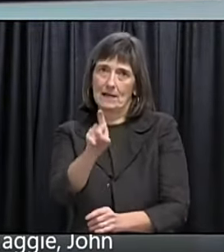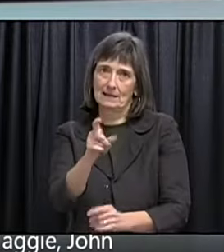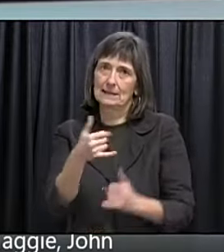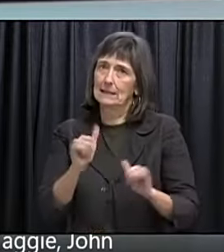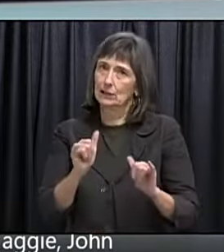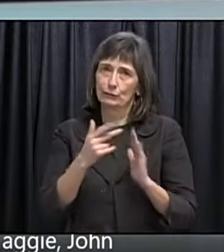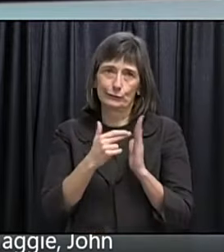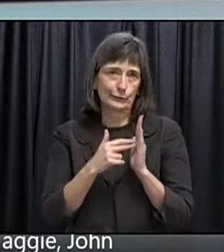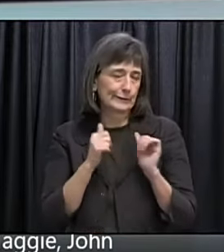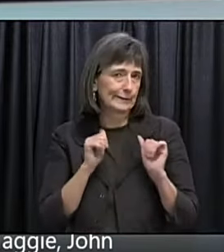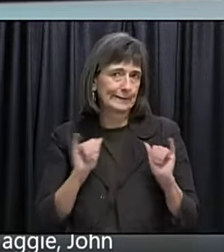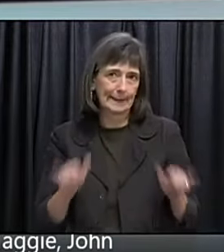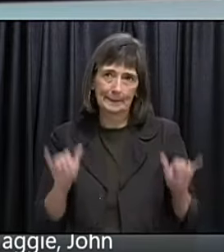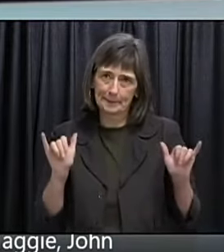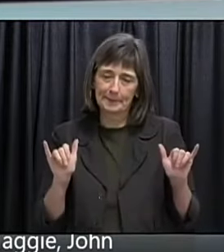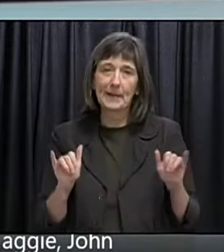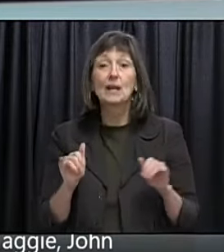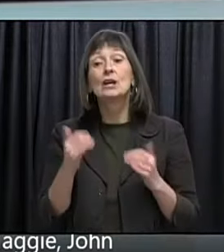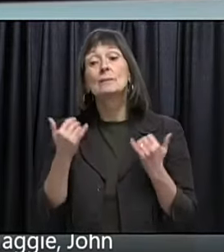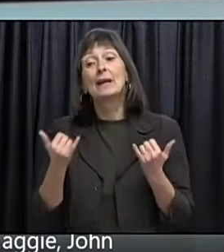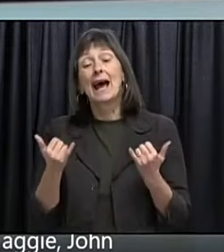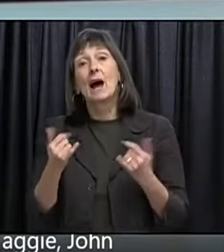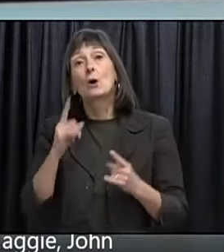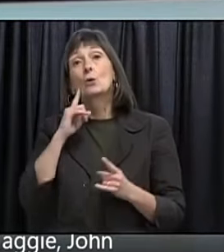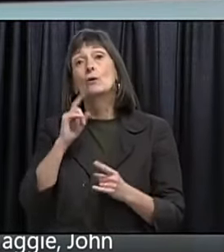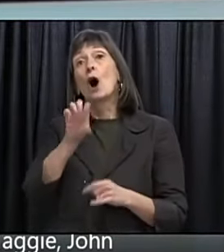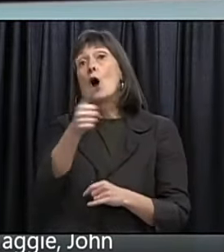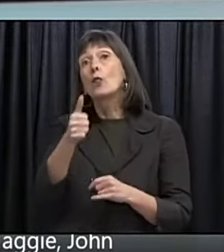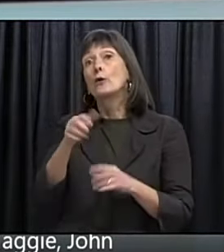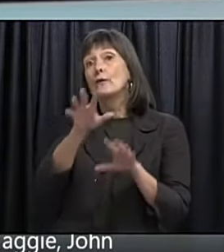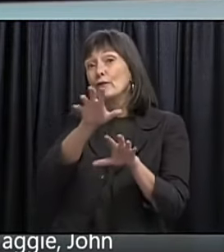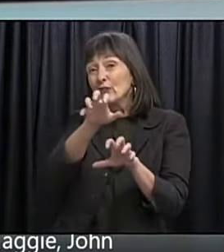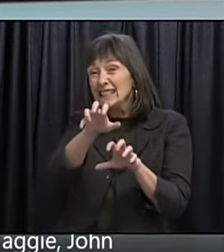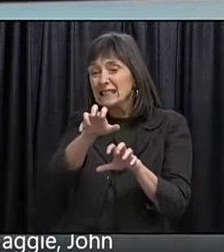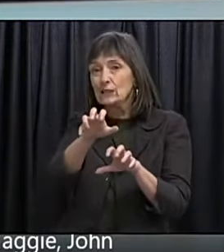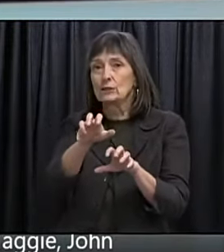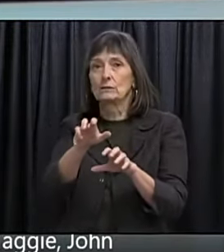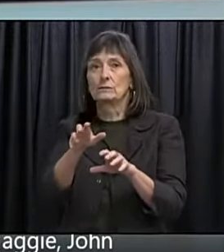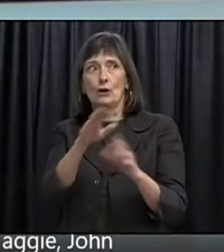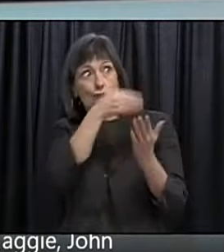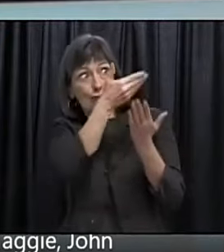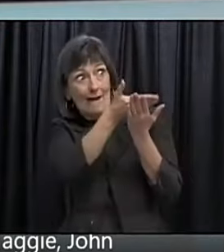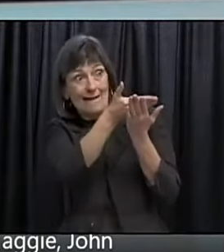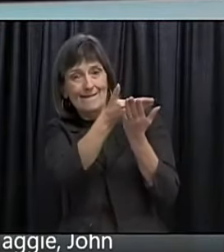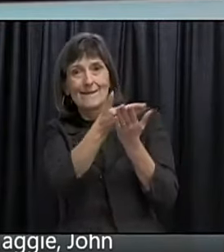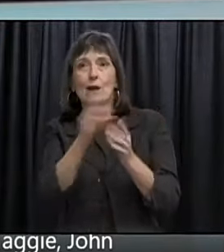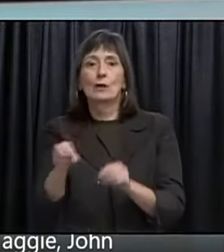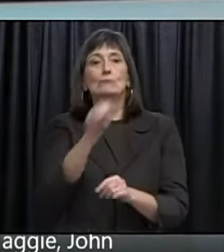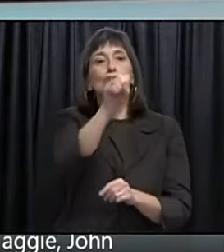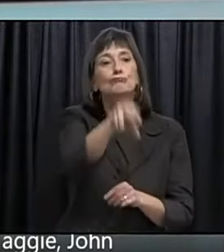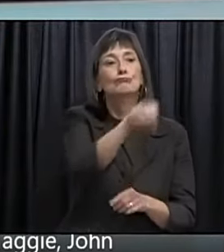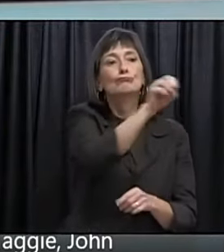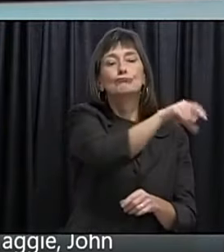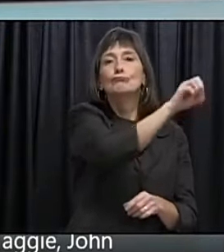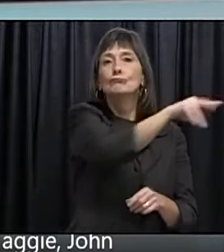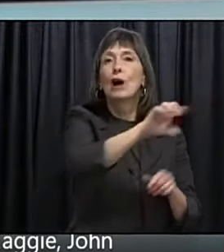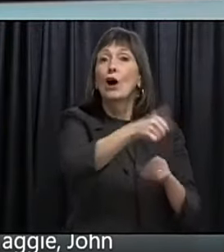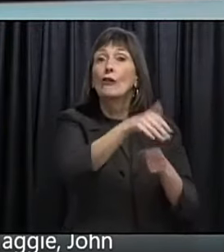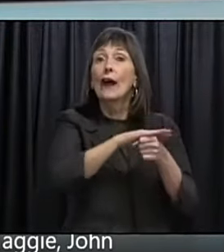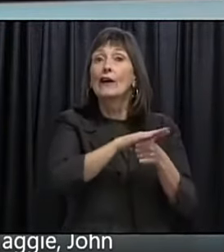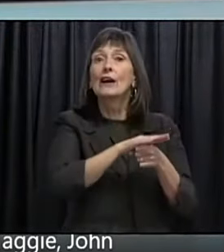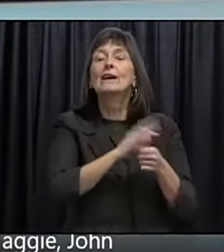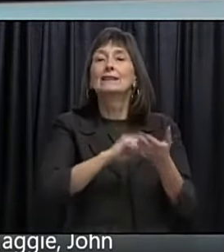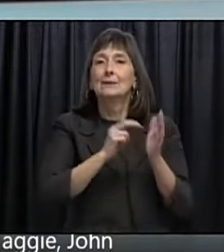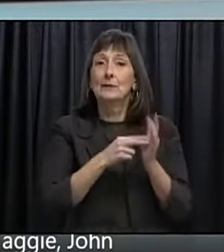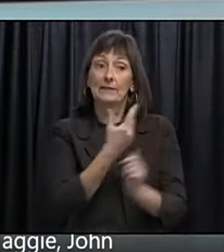Ultra low. Freezers. Across. The province. Then. vaccine. Will be. Taken there.